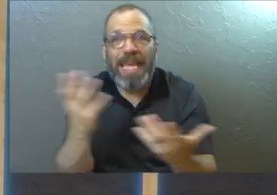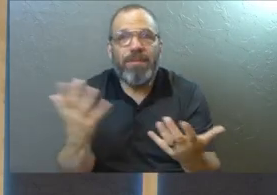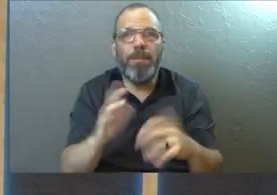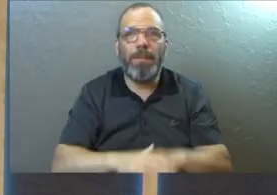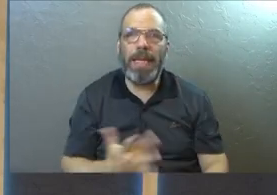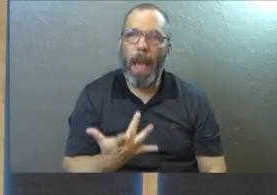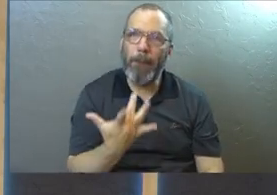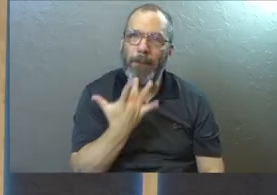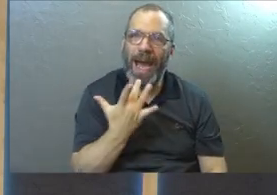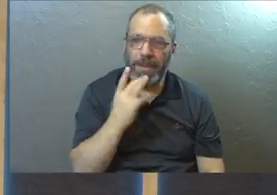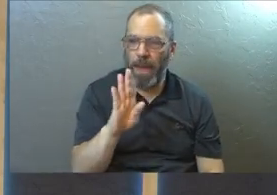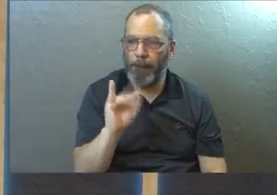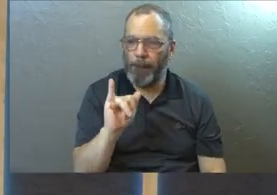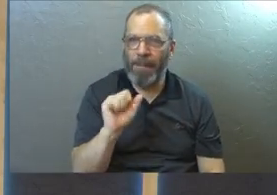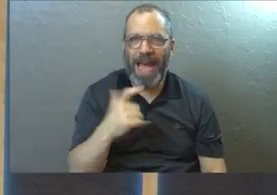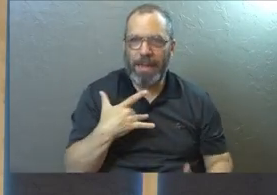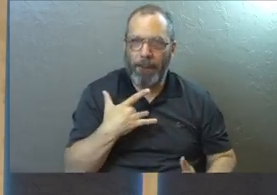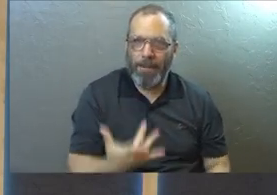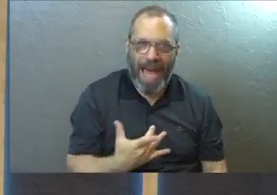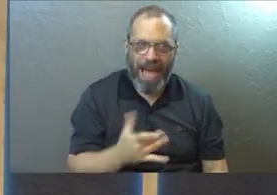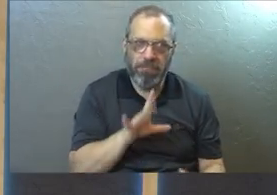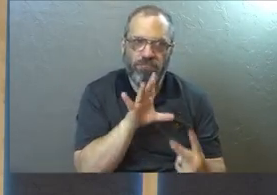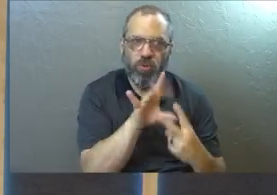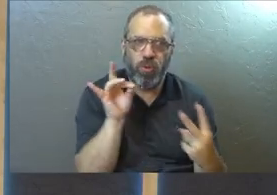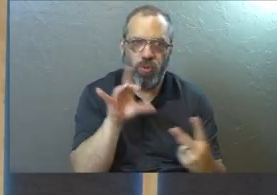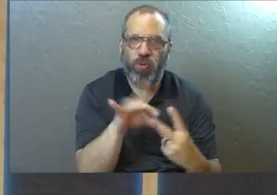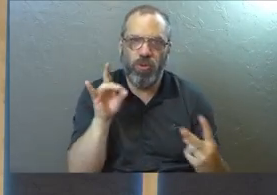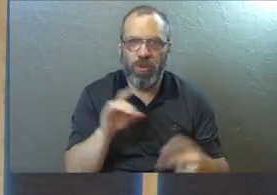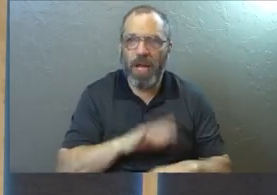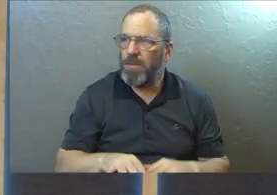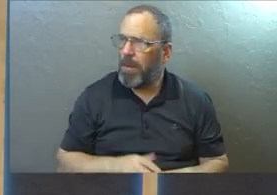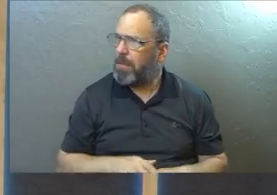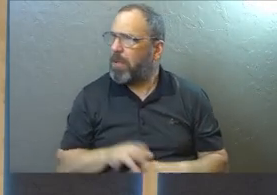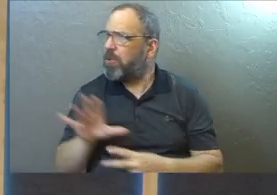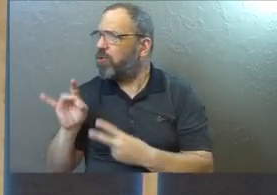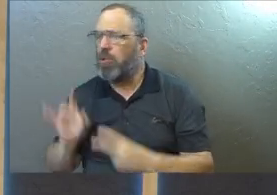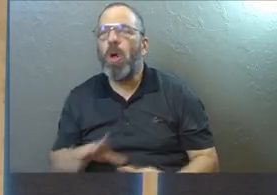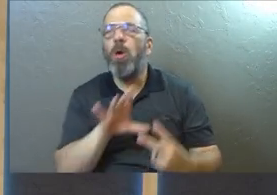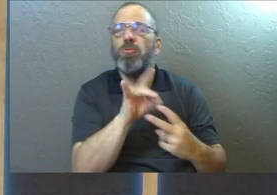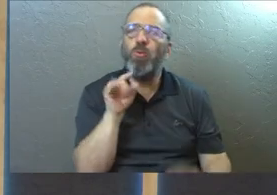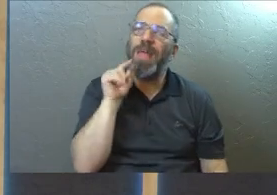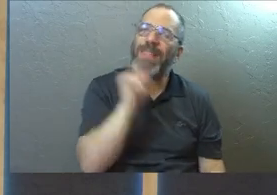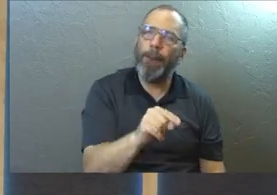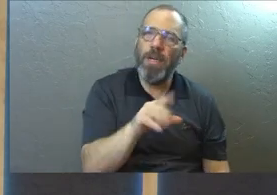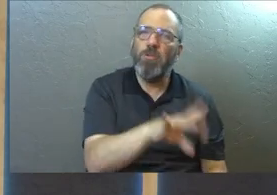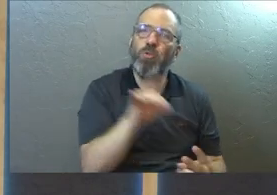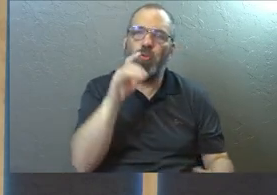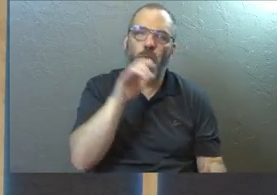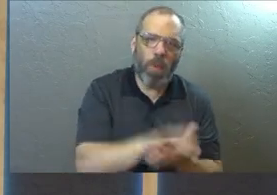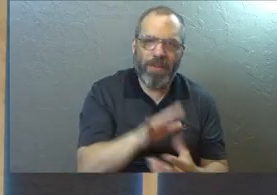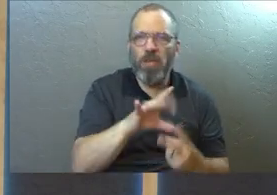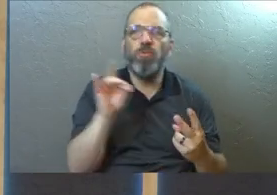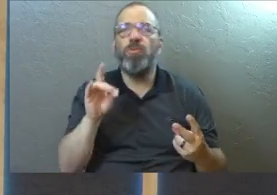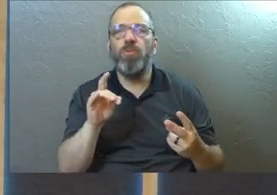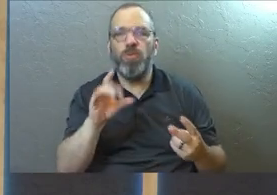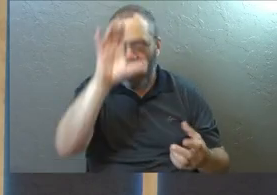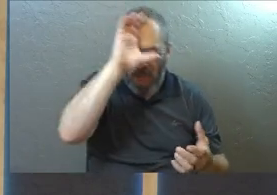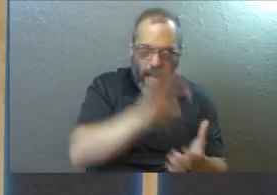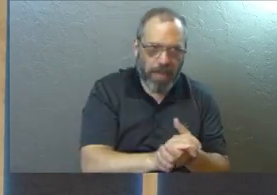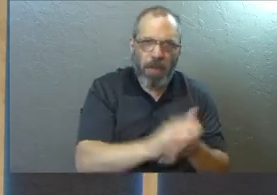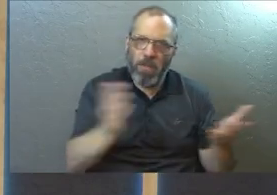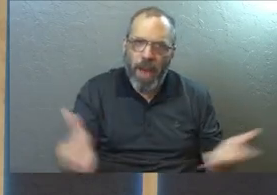biased toward them. Always choose them. Don't choose anybody else. Just choose them. Talk them up.